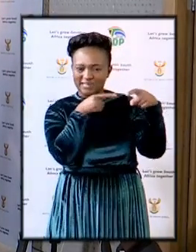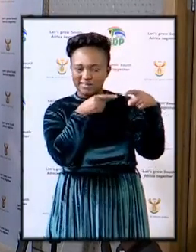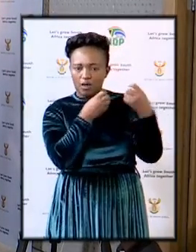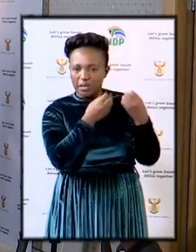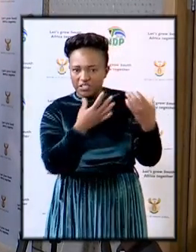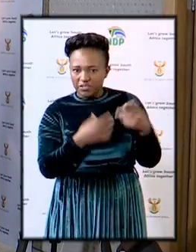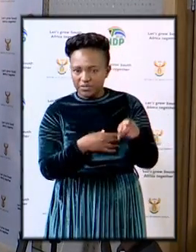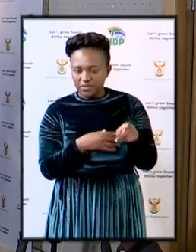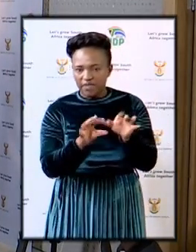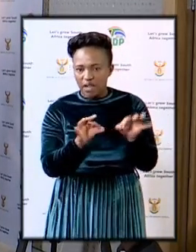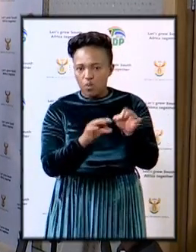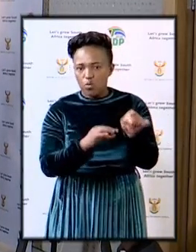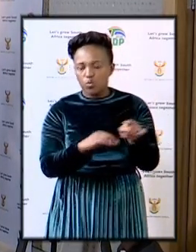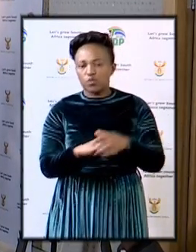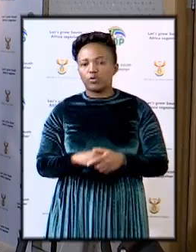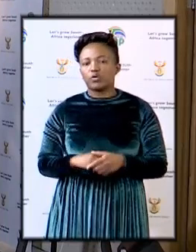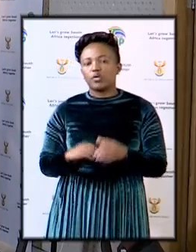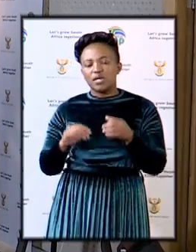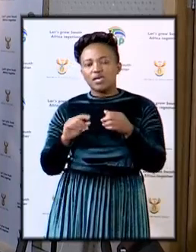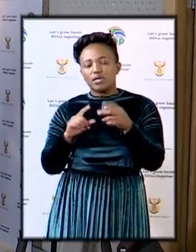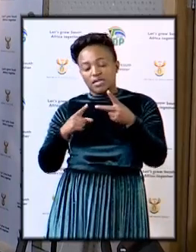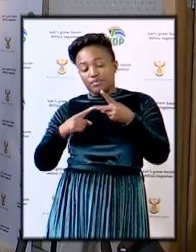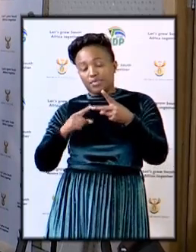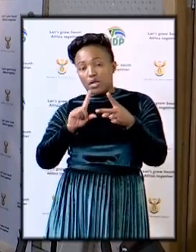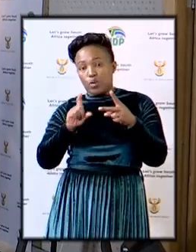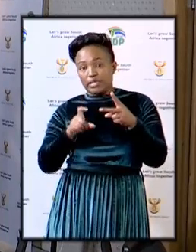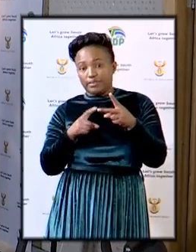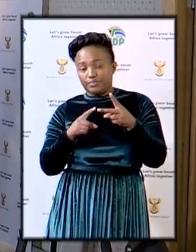the next question is from